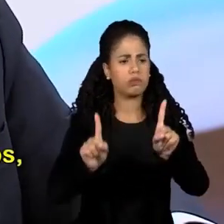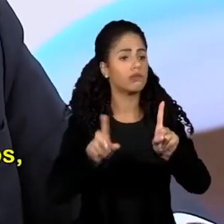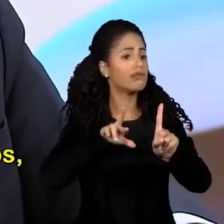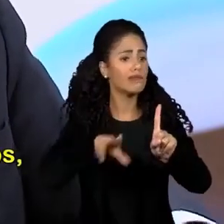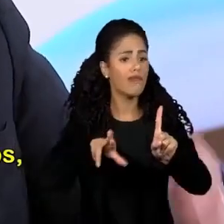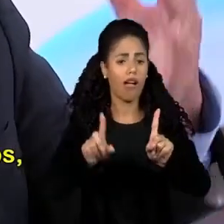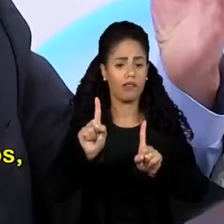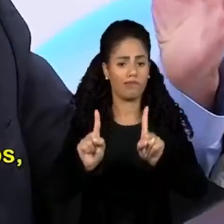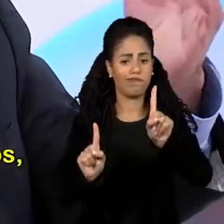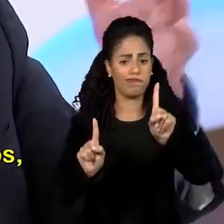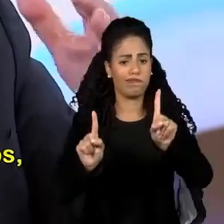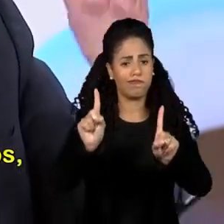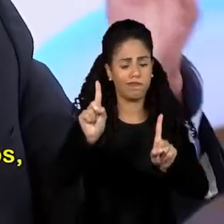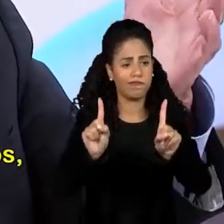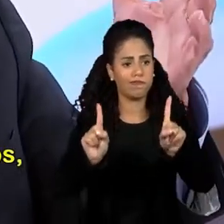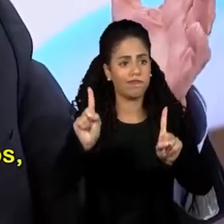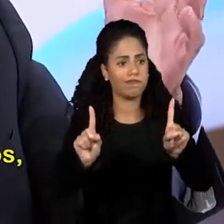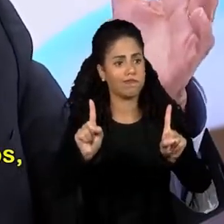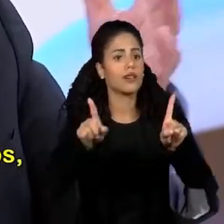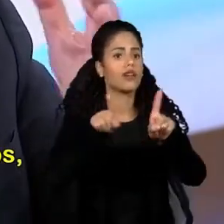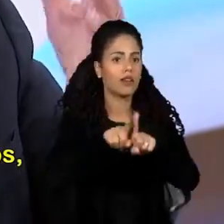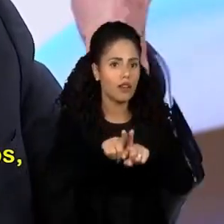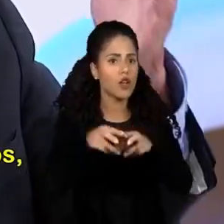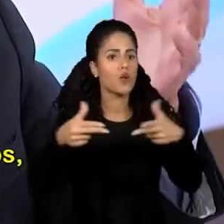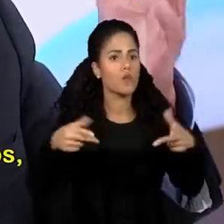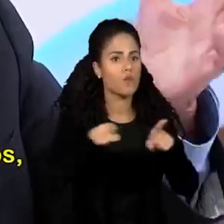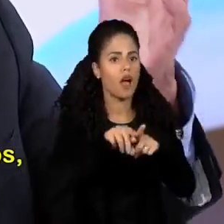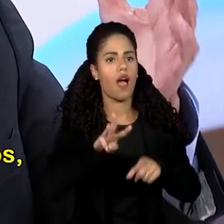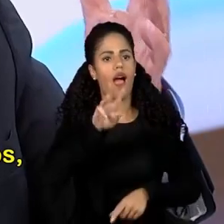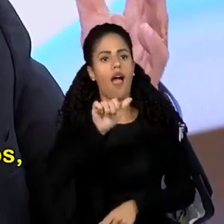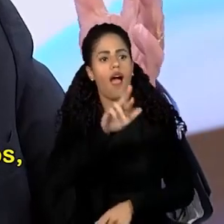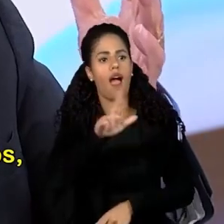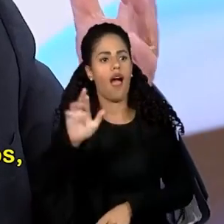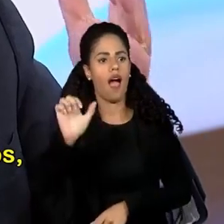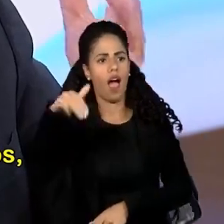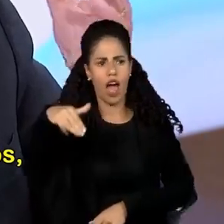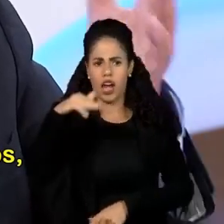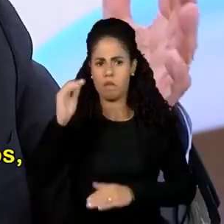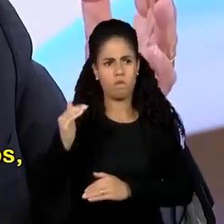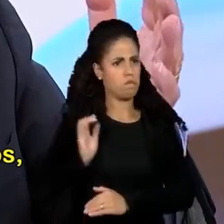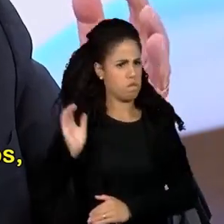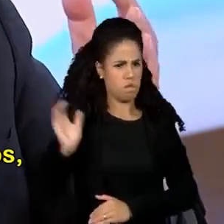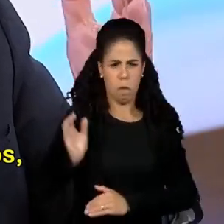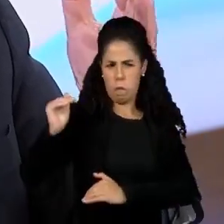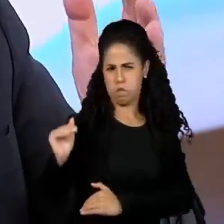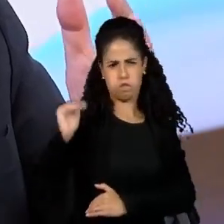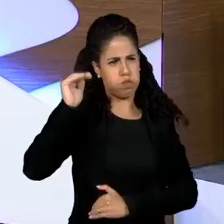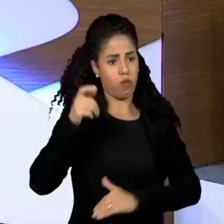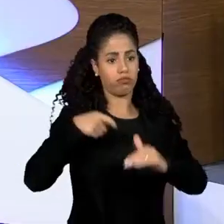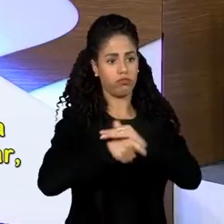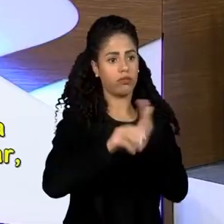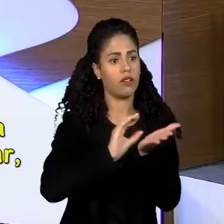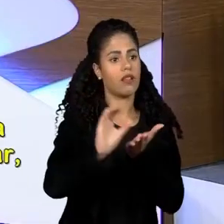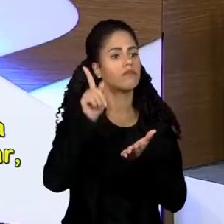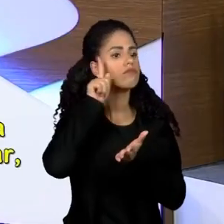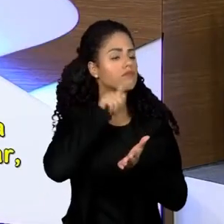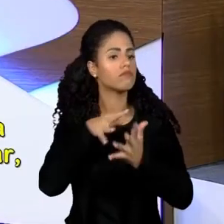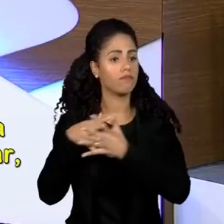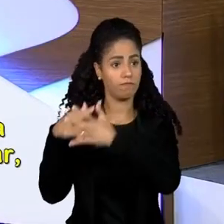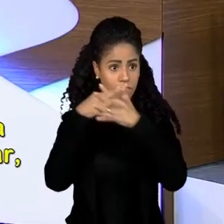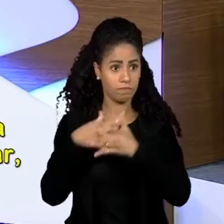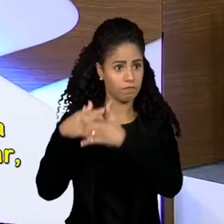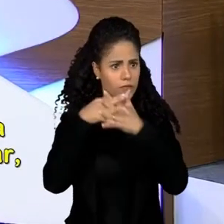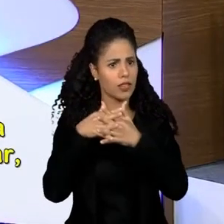Warren Buffett, one of the wealthiest, successful American investors, emphasized